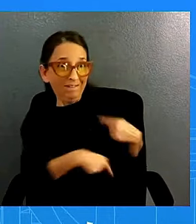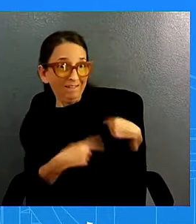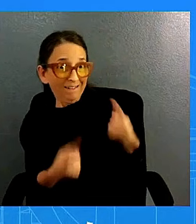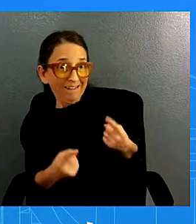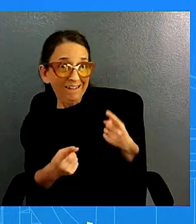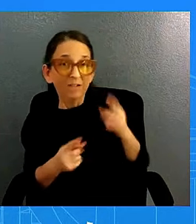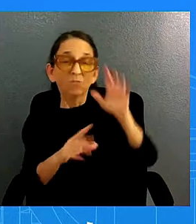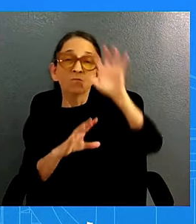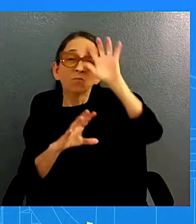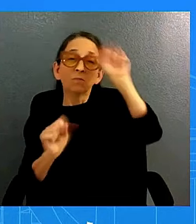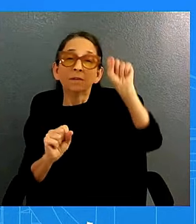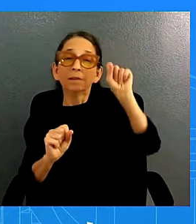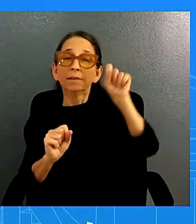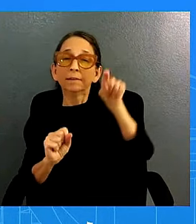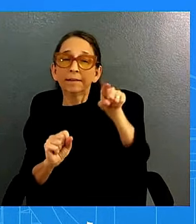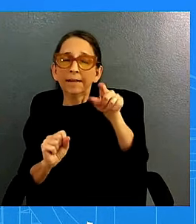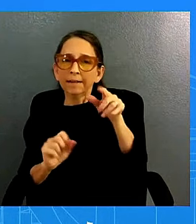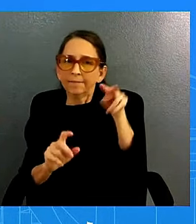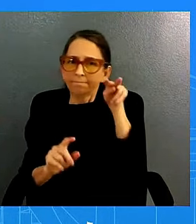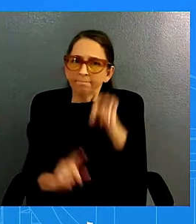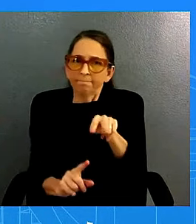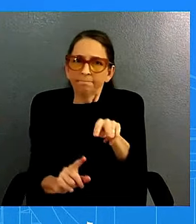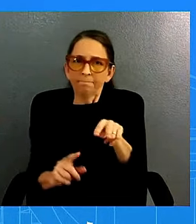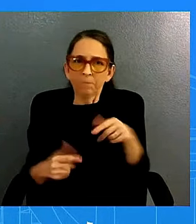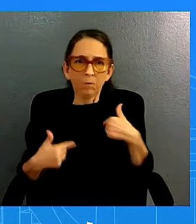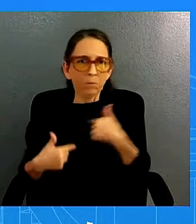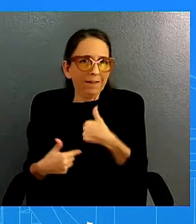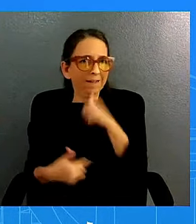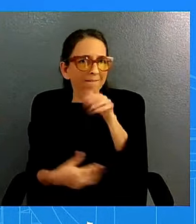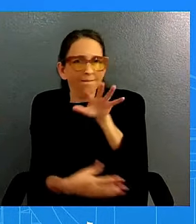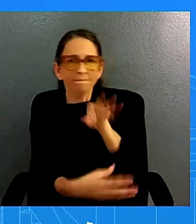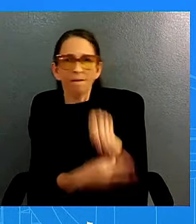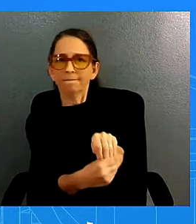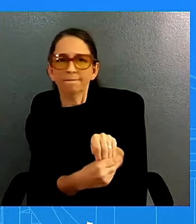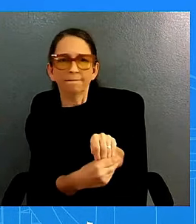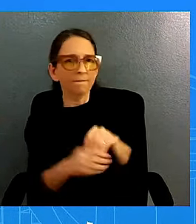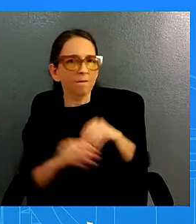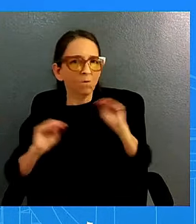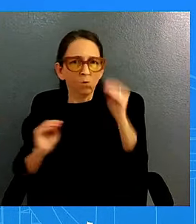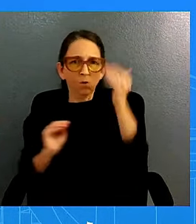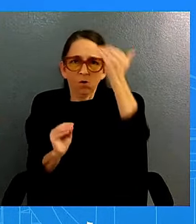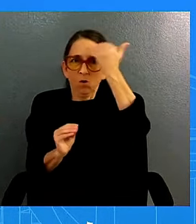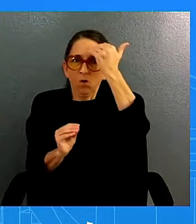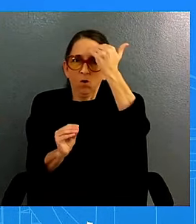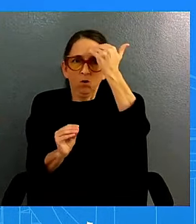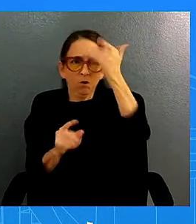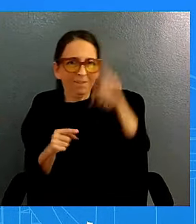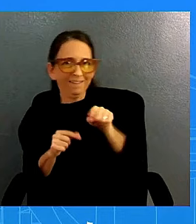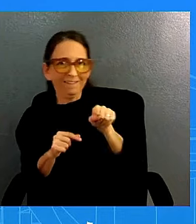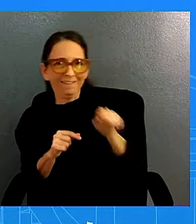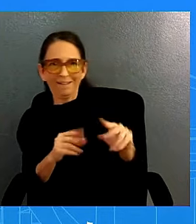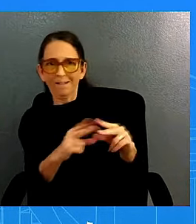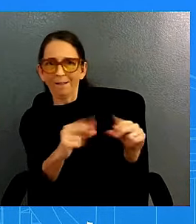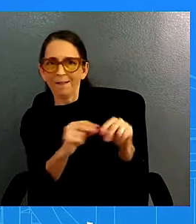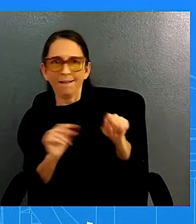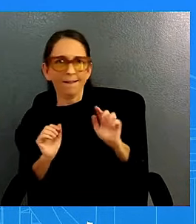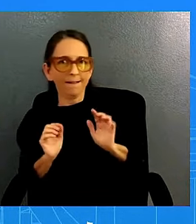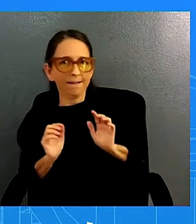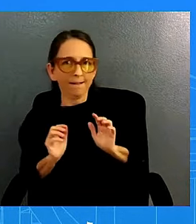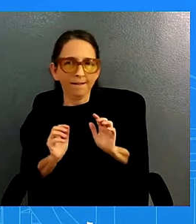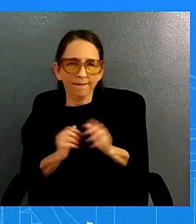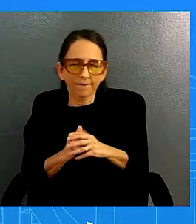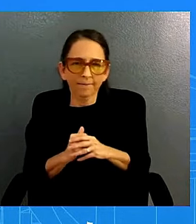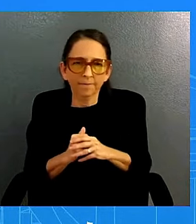not involved and we did not have any knowledge about it so my question is but you've seen what uh the people in lebanon